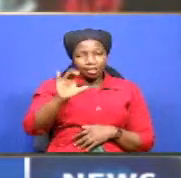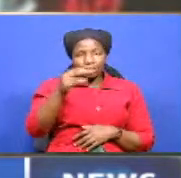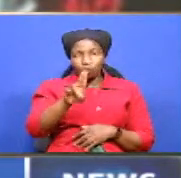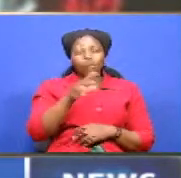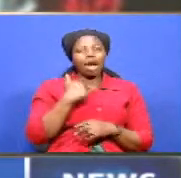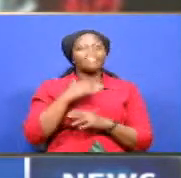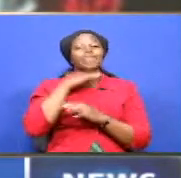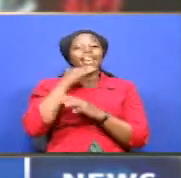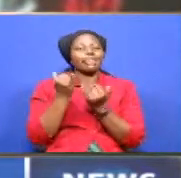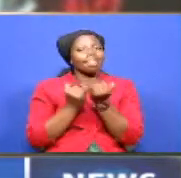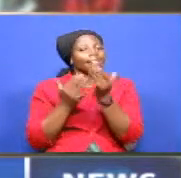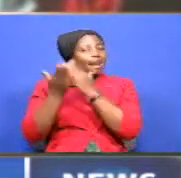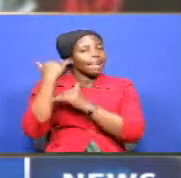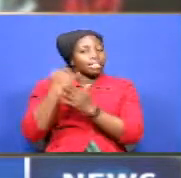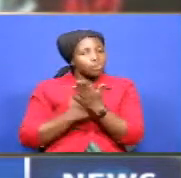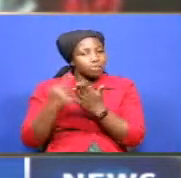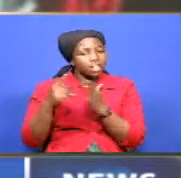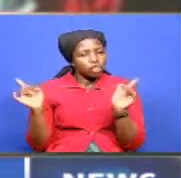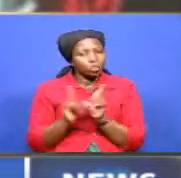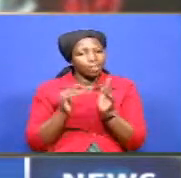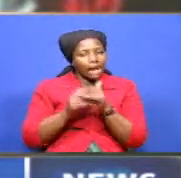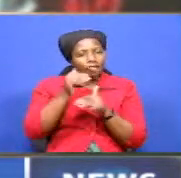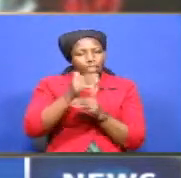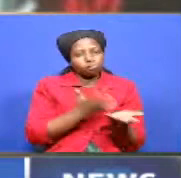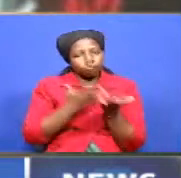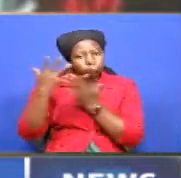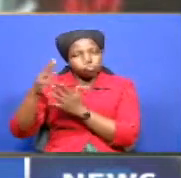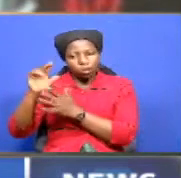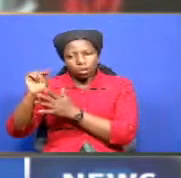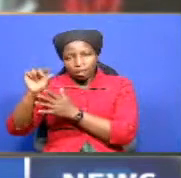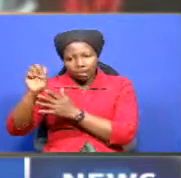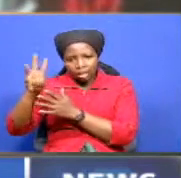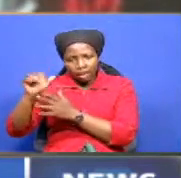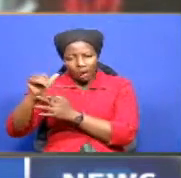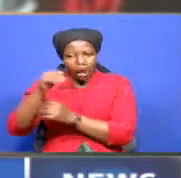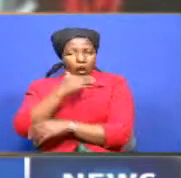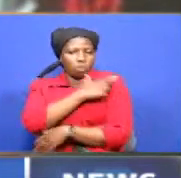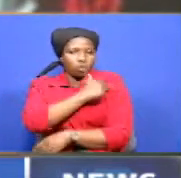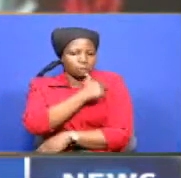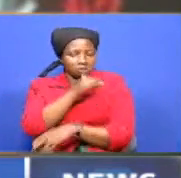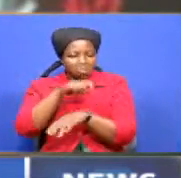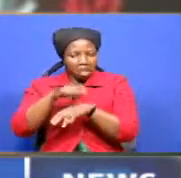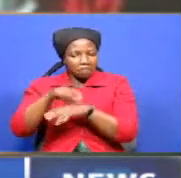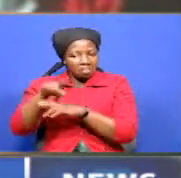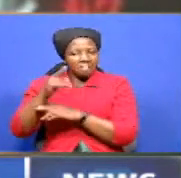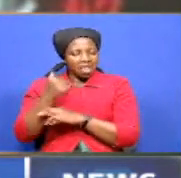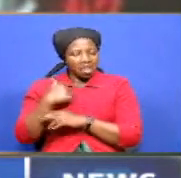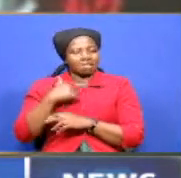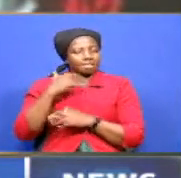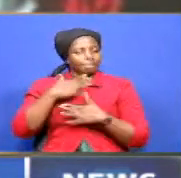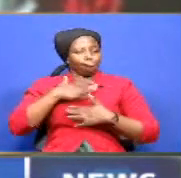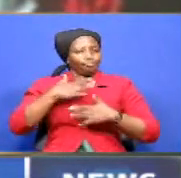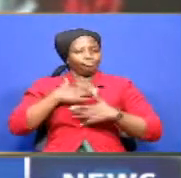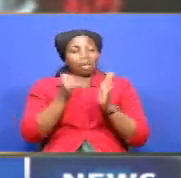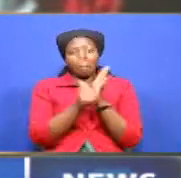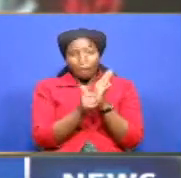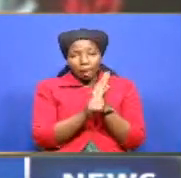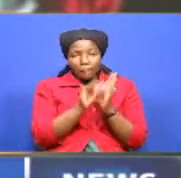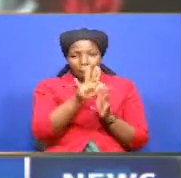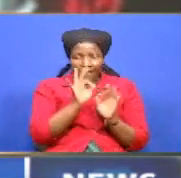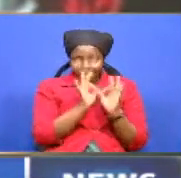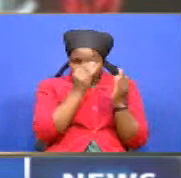last week, shortly after he was rushed to Ngewa Health Centre when he developed breathing complications. His family is, however,